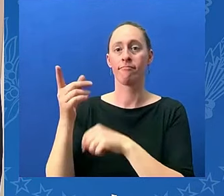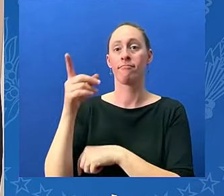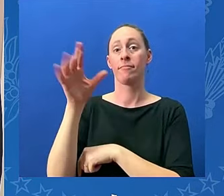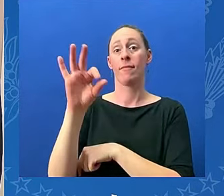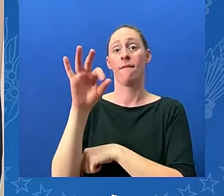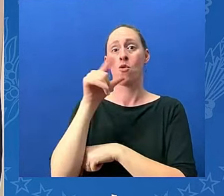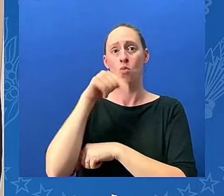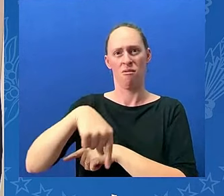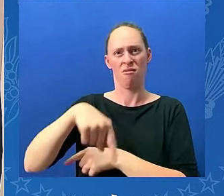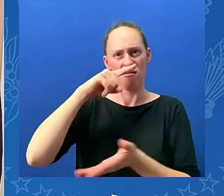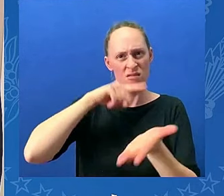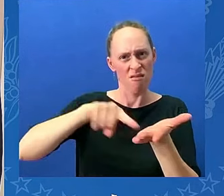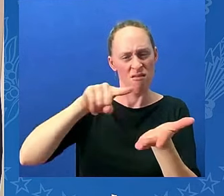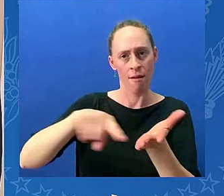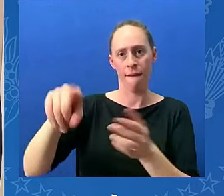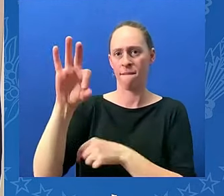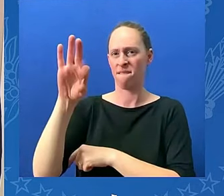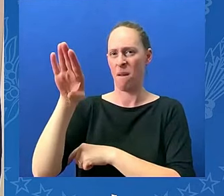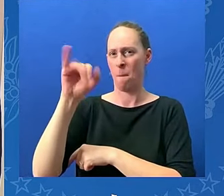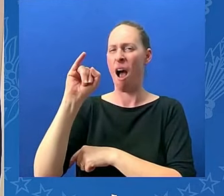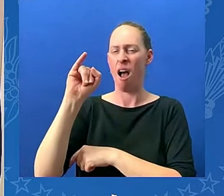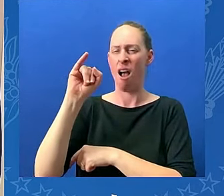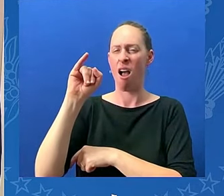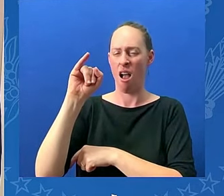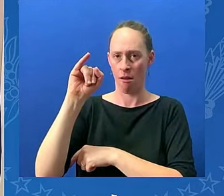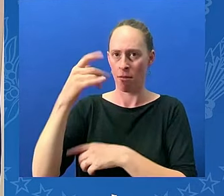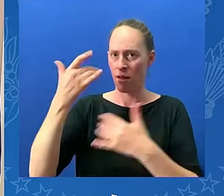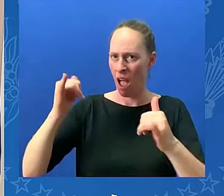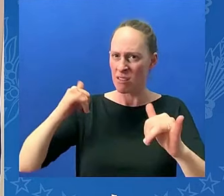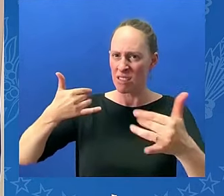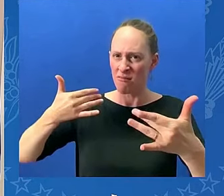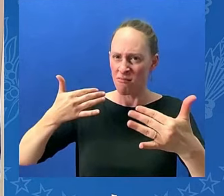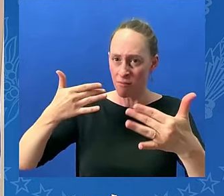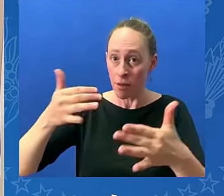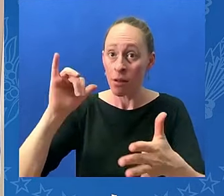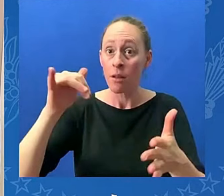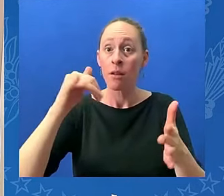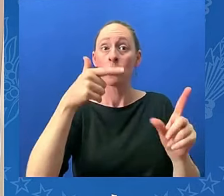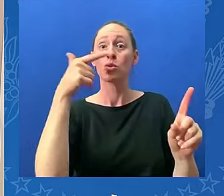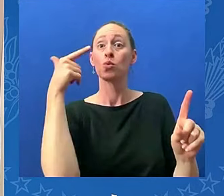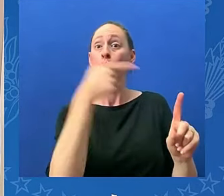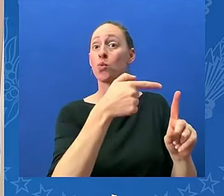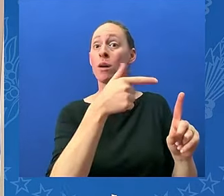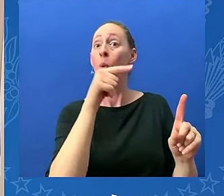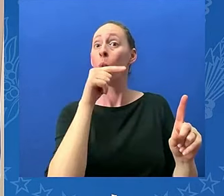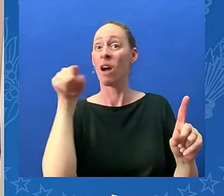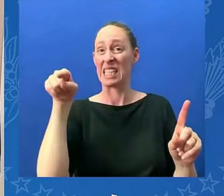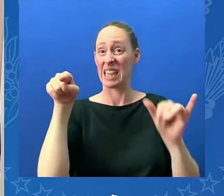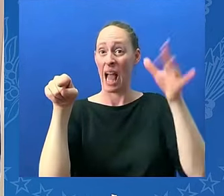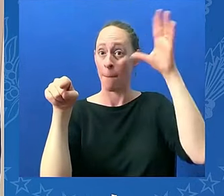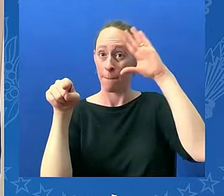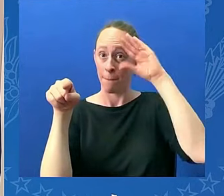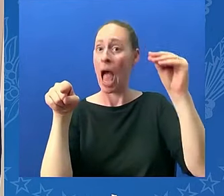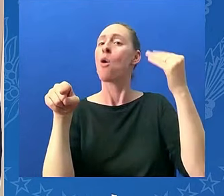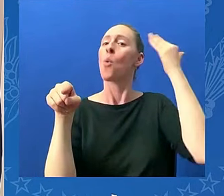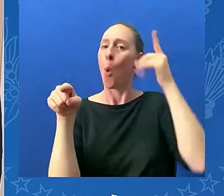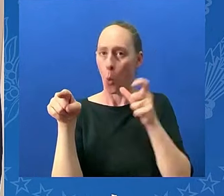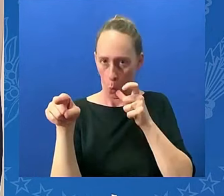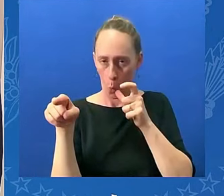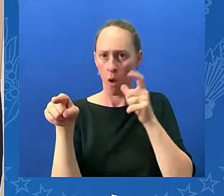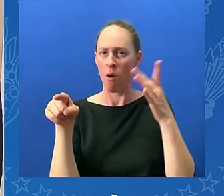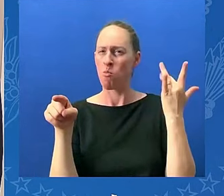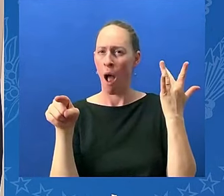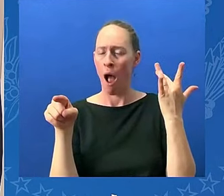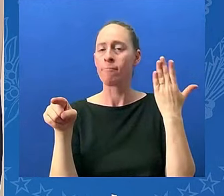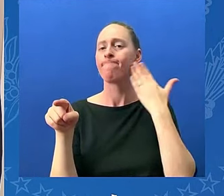information about the motive of the shooter we know who he is i urge everyone everyone please don't make assumptions